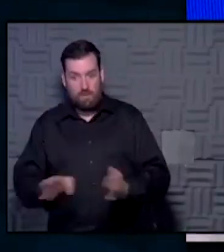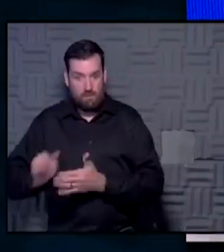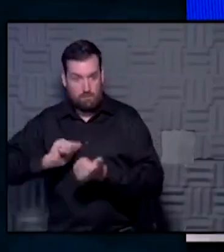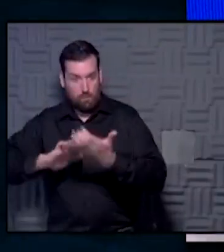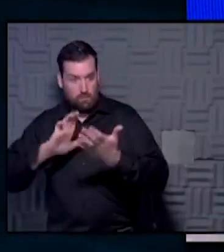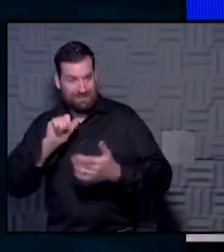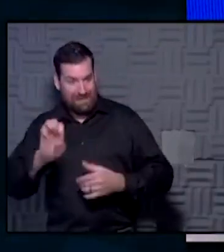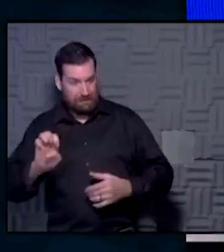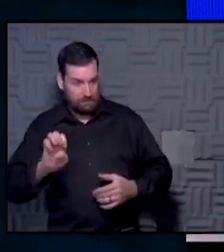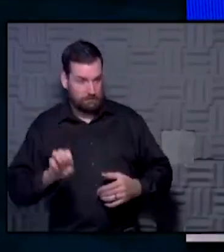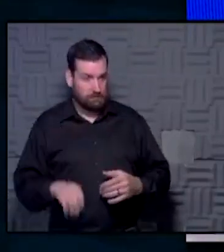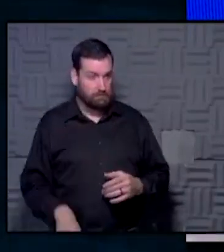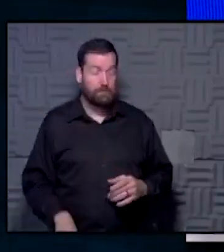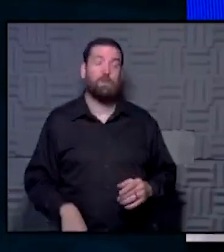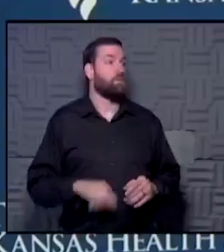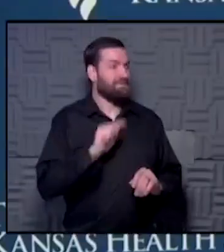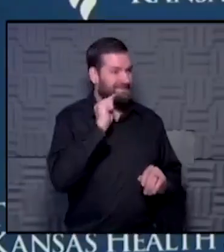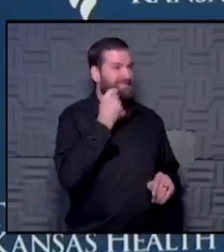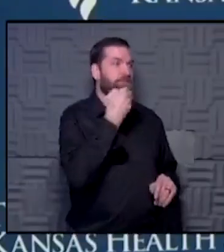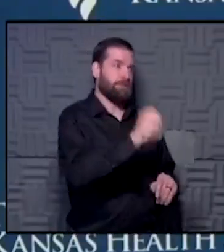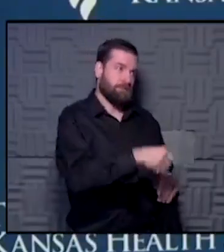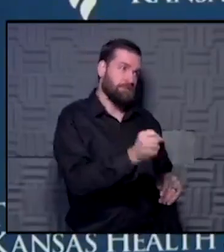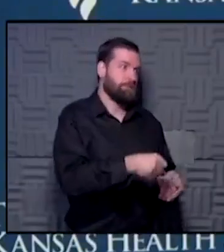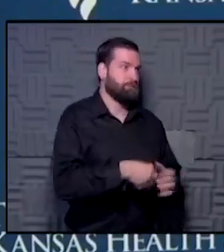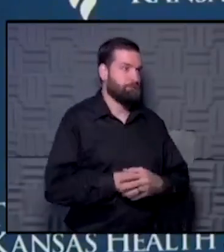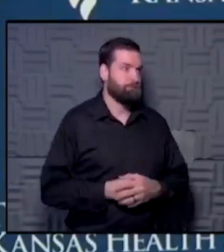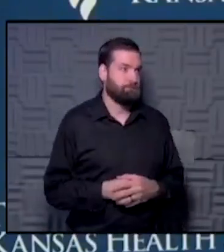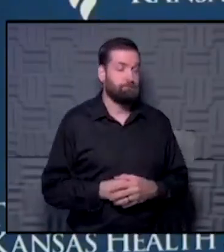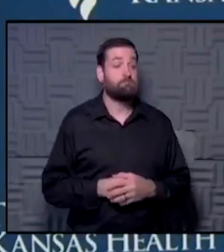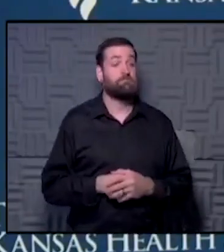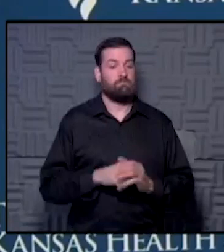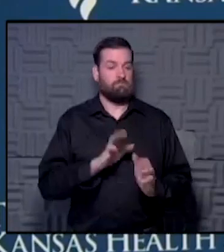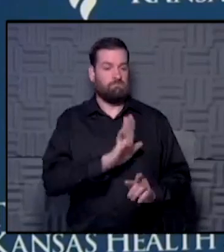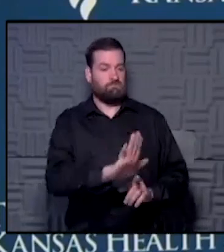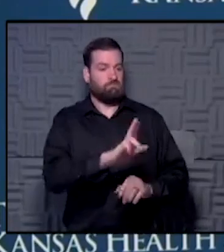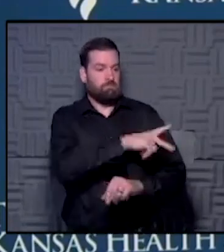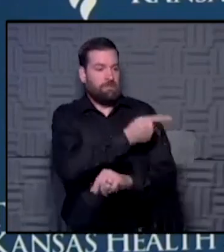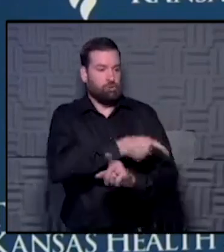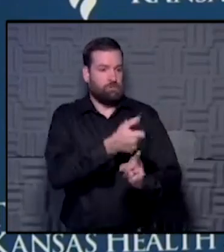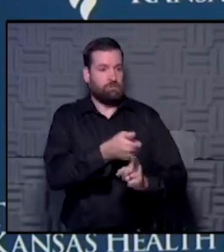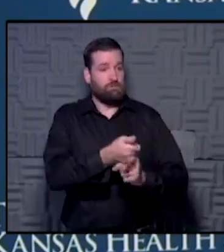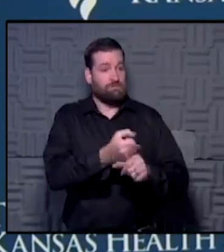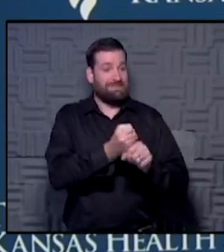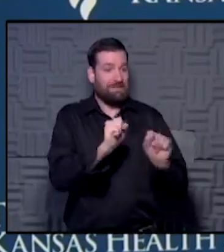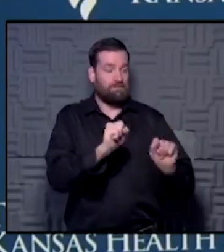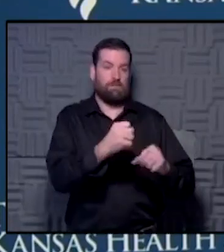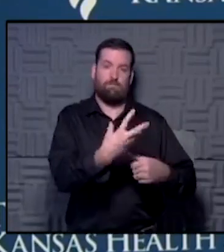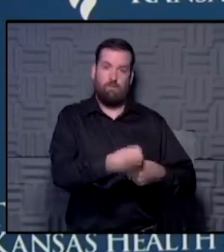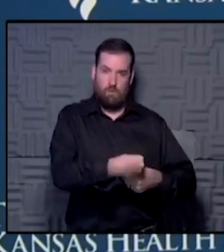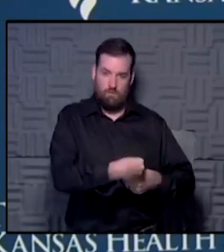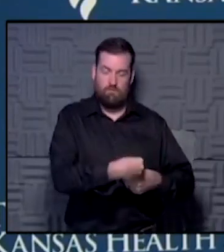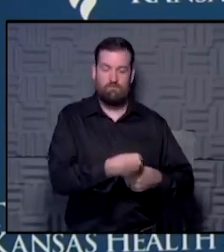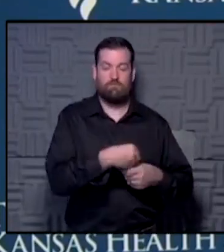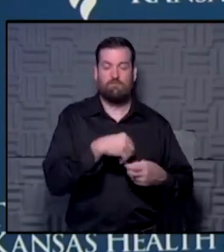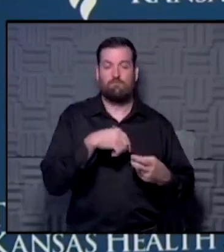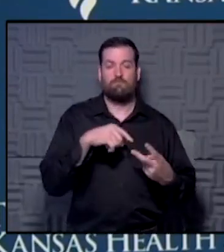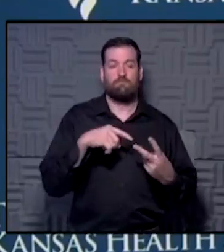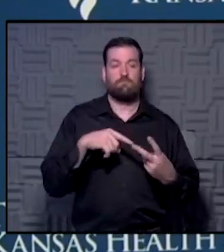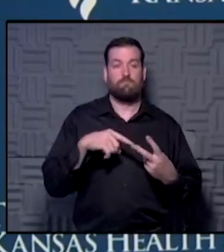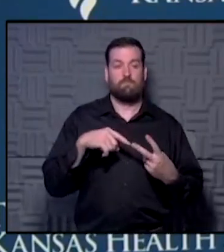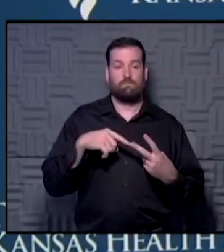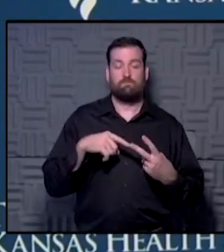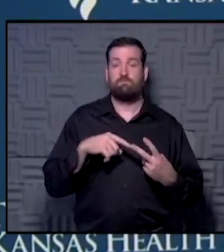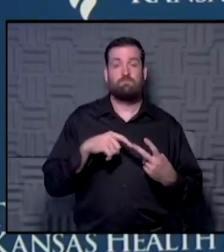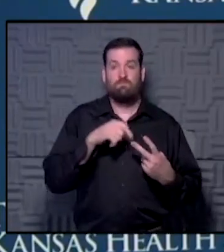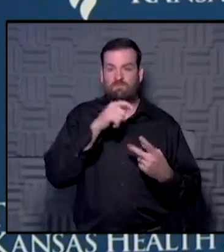a case. Yeah. Significantly. The safety of the patient really comes into play. And it's